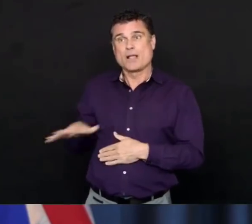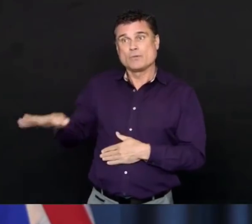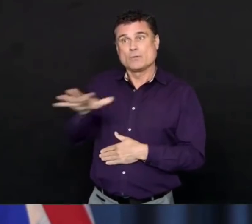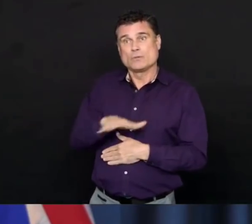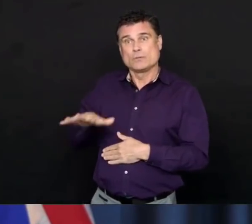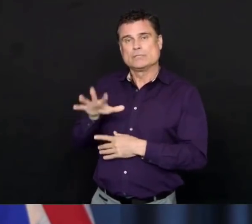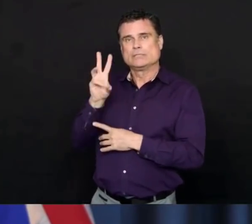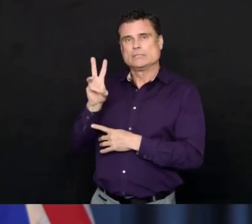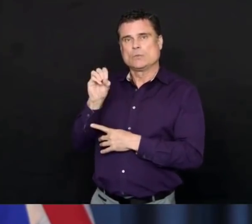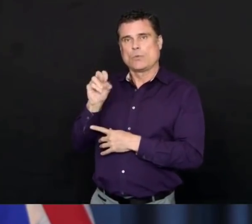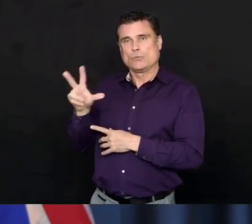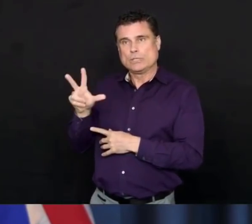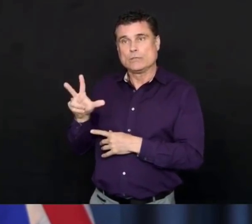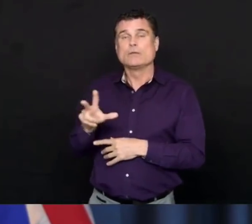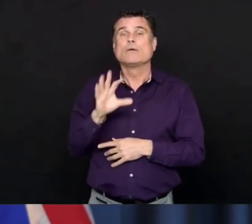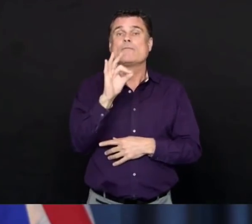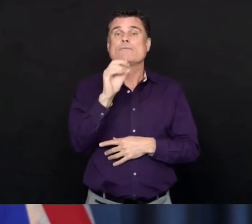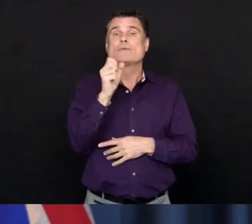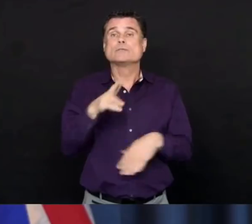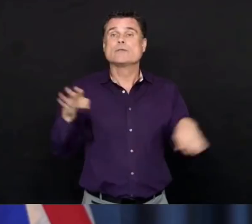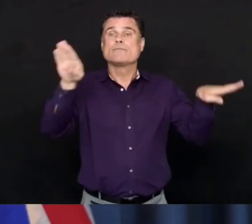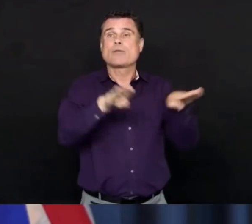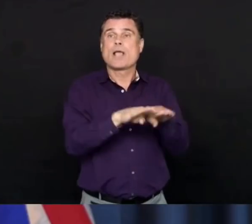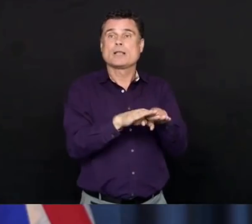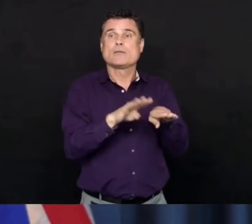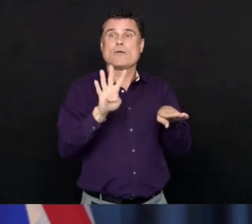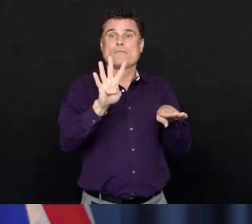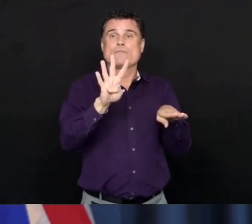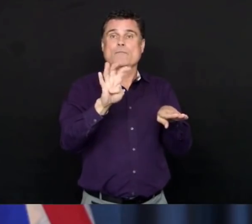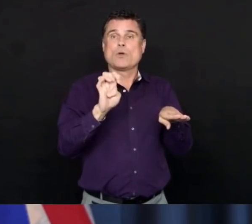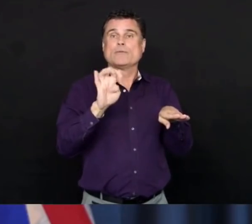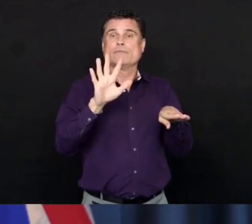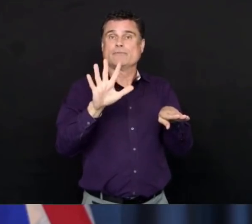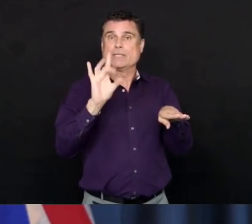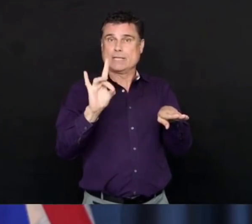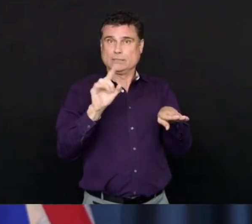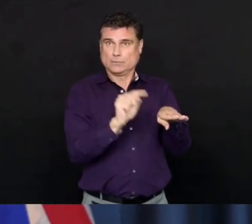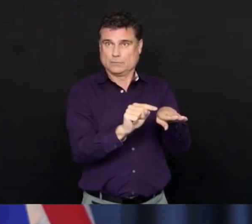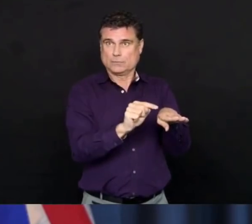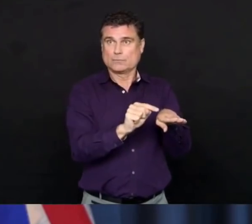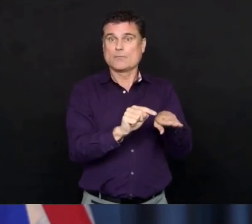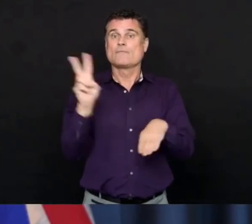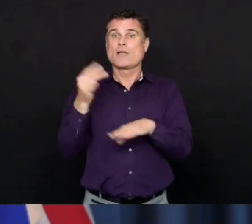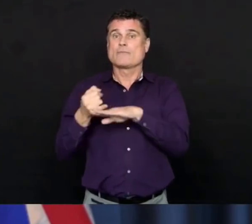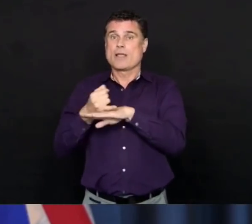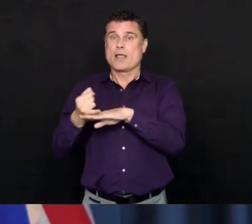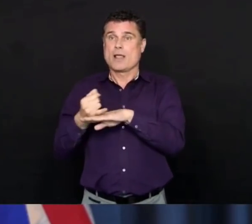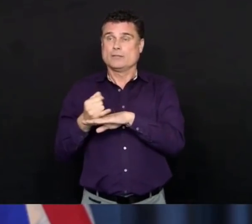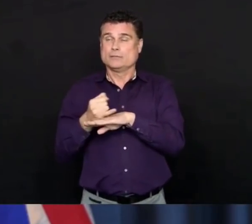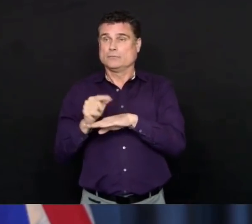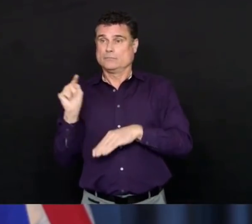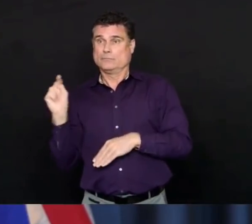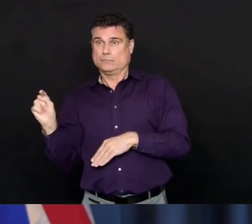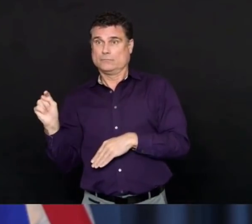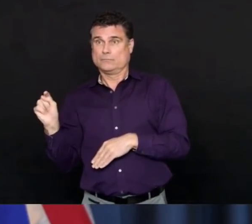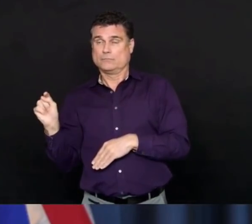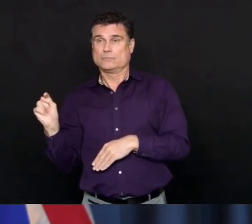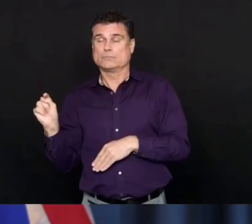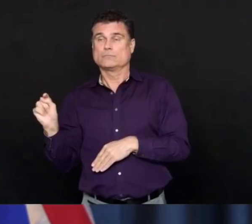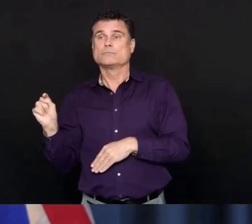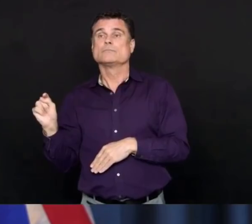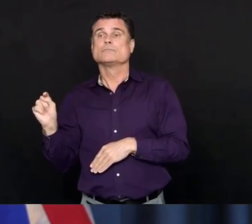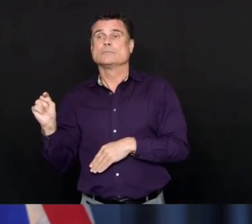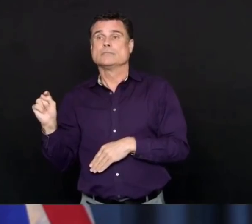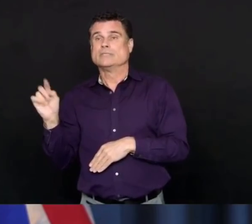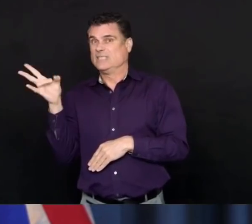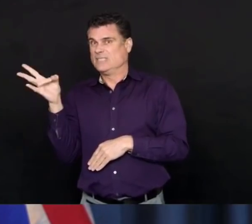Region, 458 in the Fraser Health Region, and no change in the other three health regions, 79 on